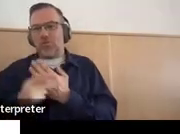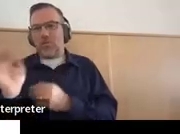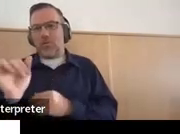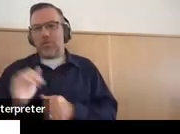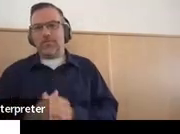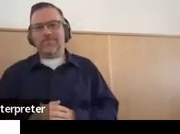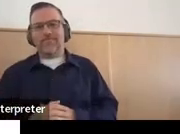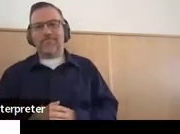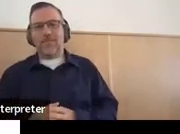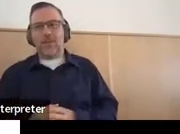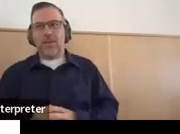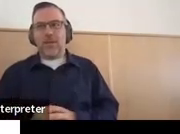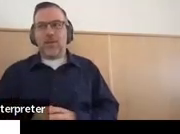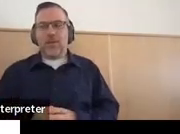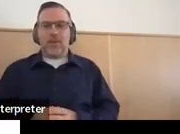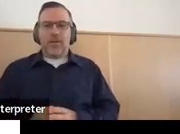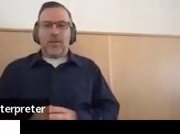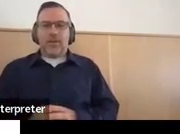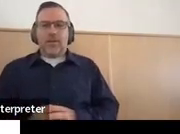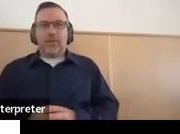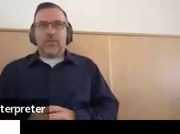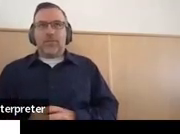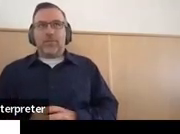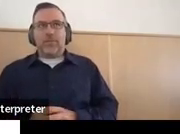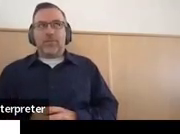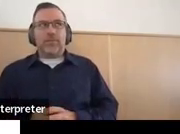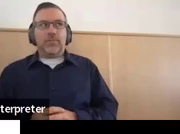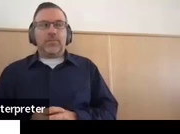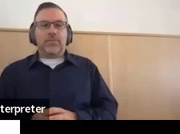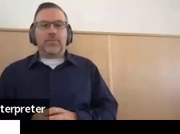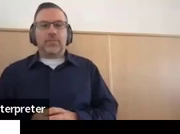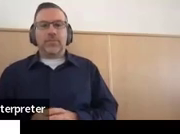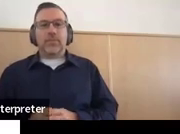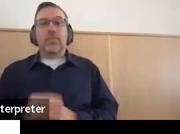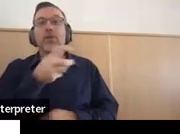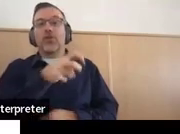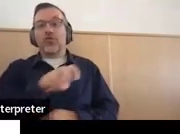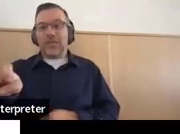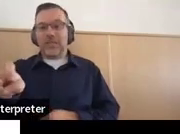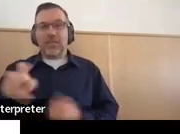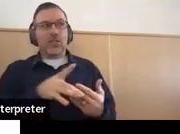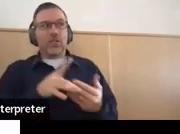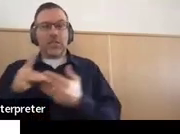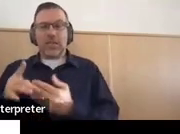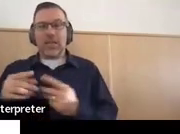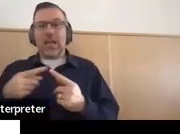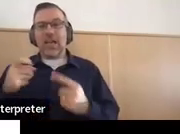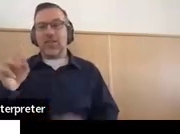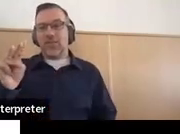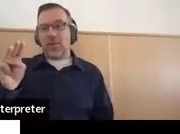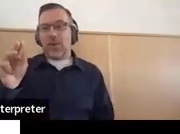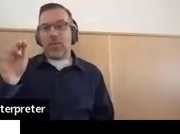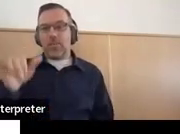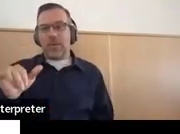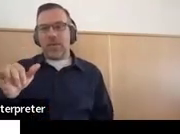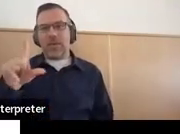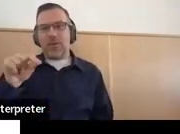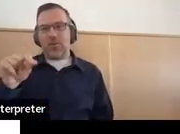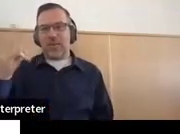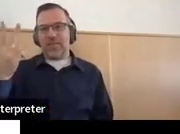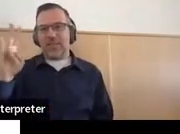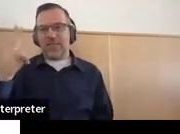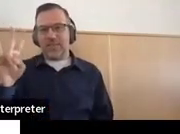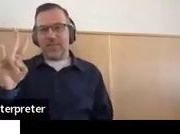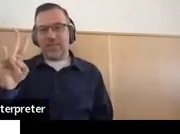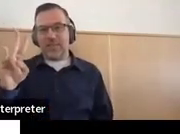So this is a transition guide from May of 2017. This is the site right here.